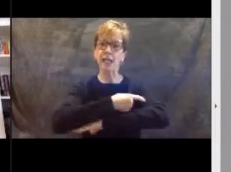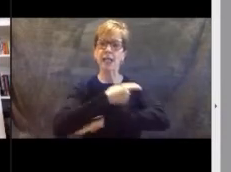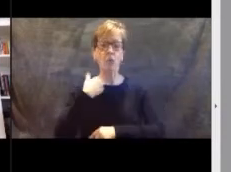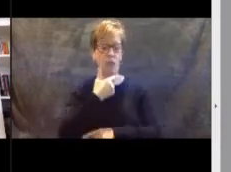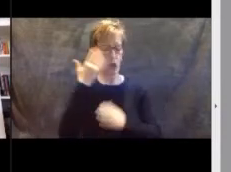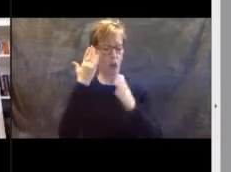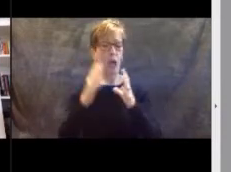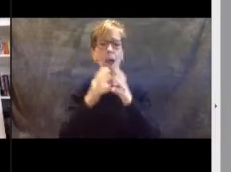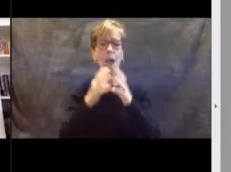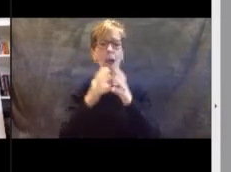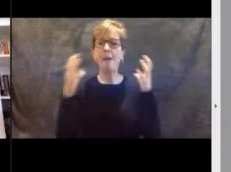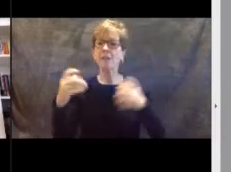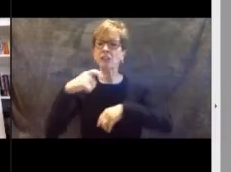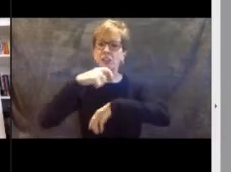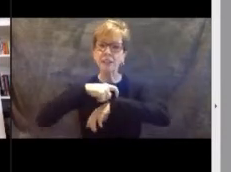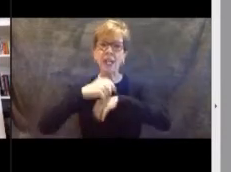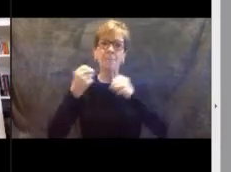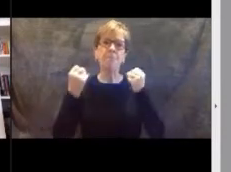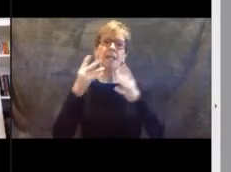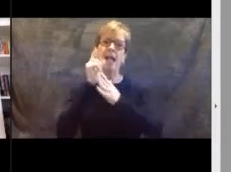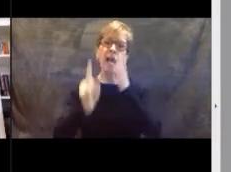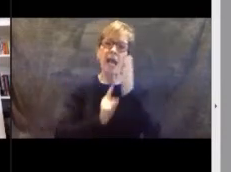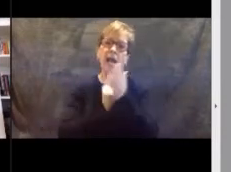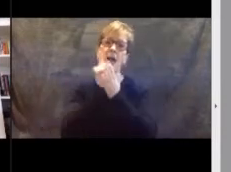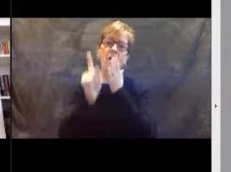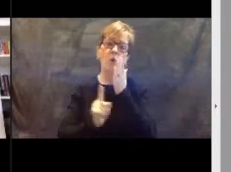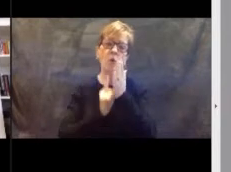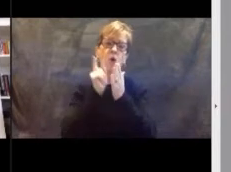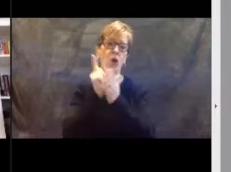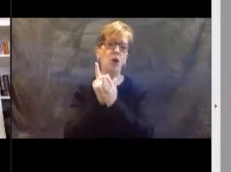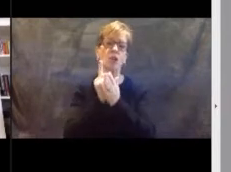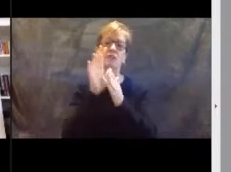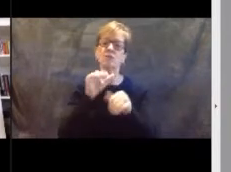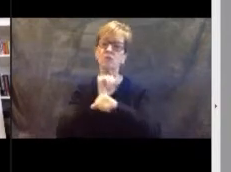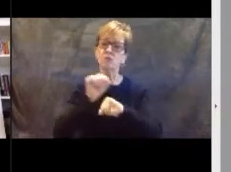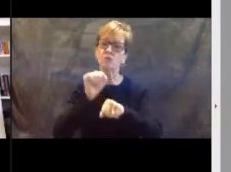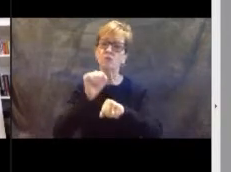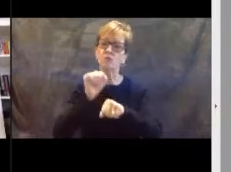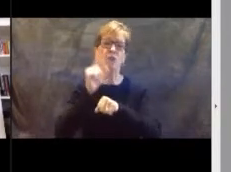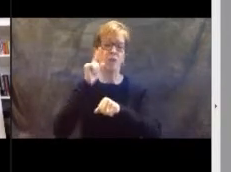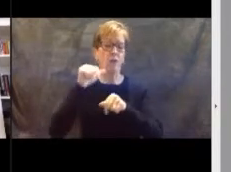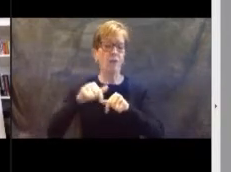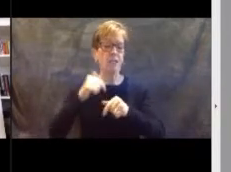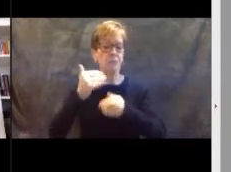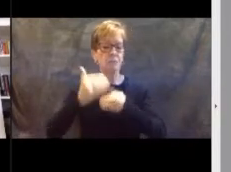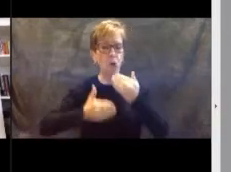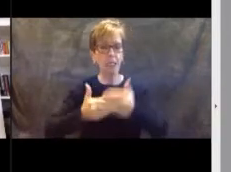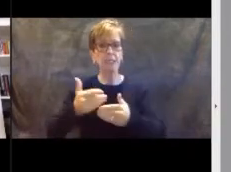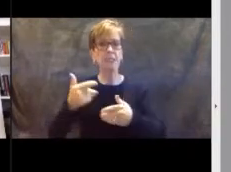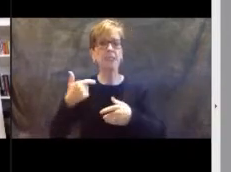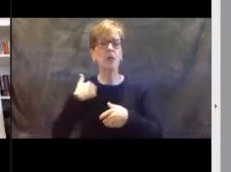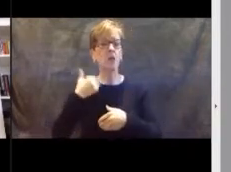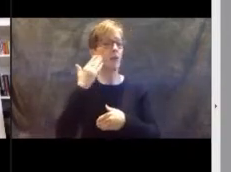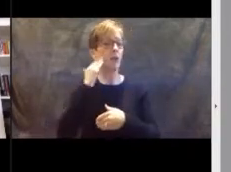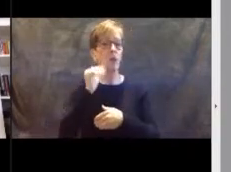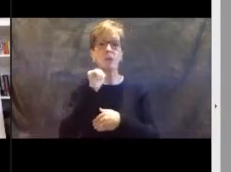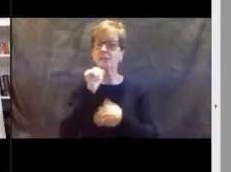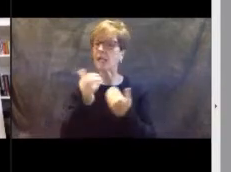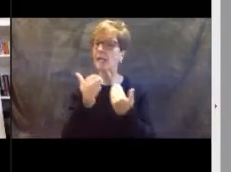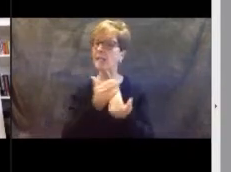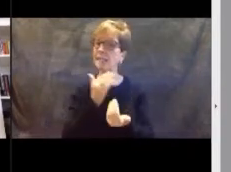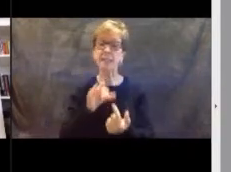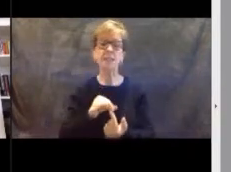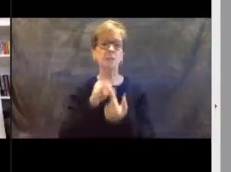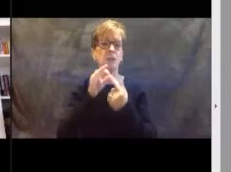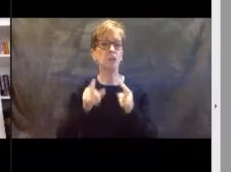so, so many hours of deep, uncomfortable reflection this process takes, and we know it wasn't easy, especially during a